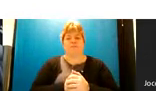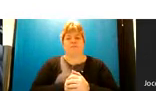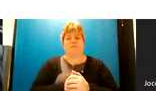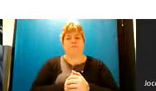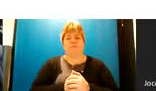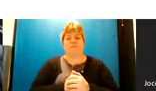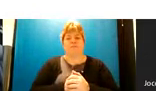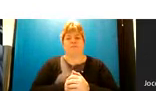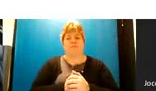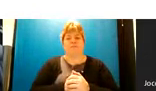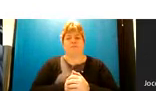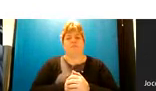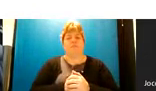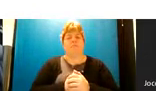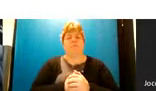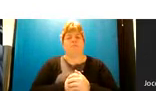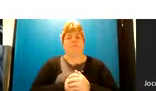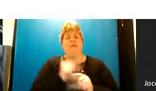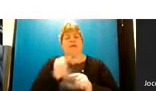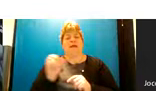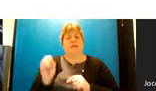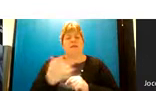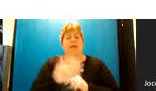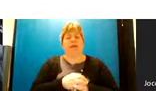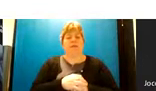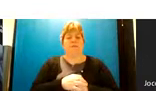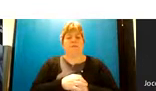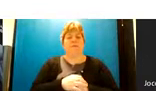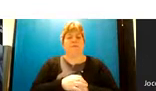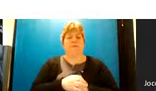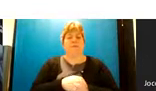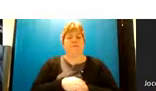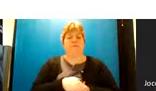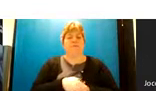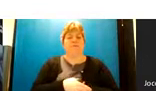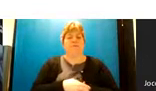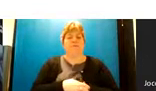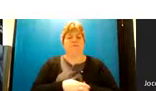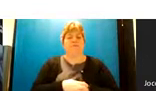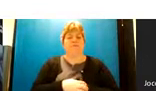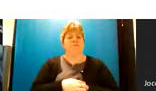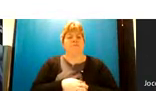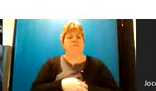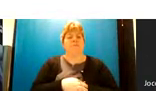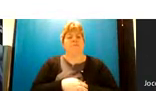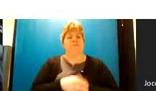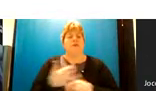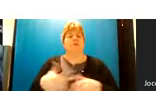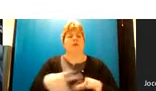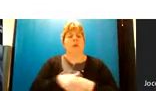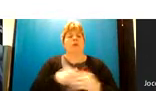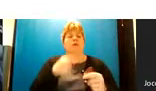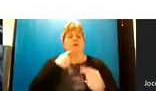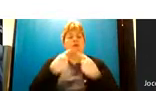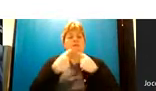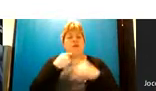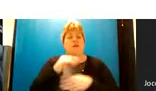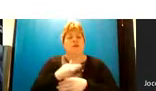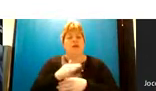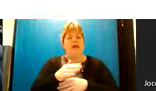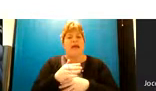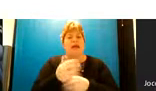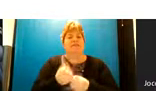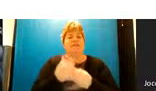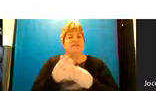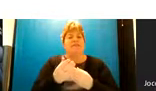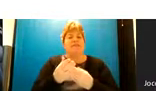um just on to the next slide um thanks jen i've just included some information there about just to give you